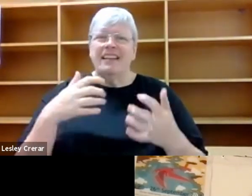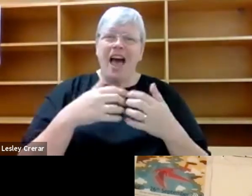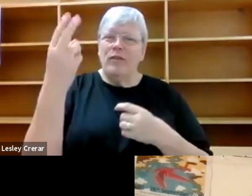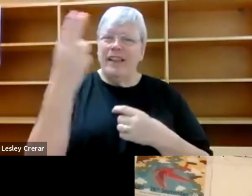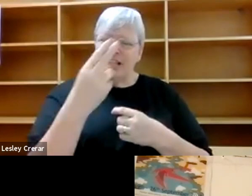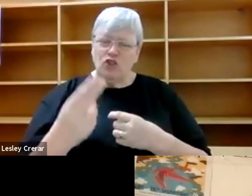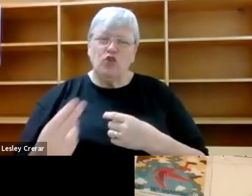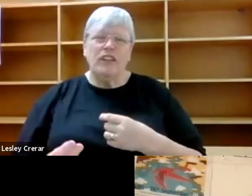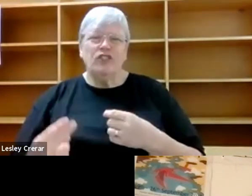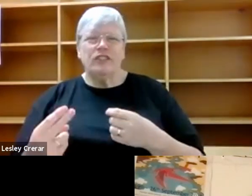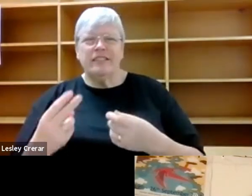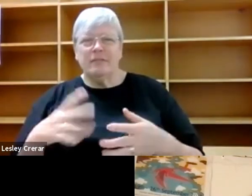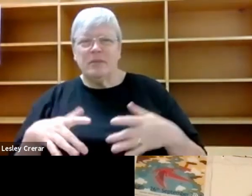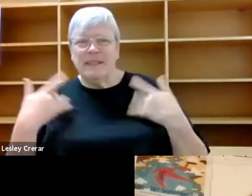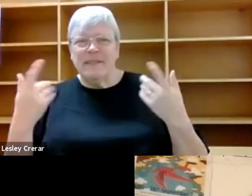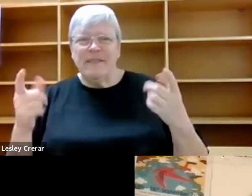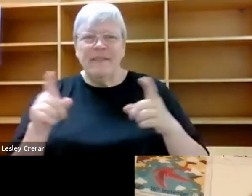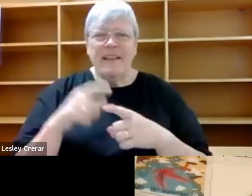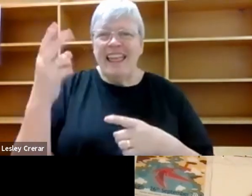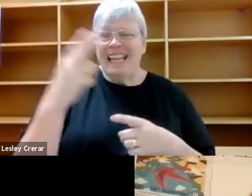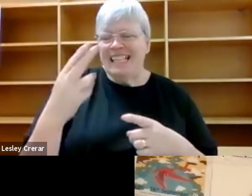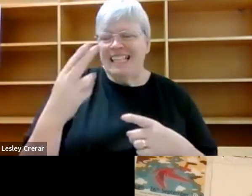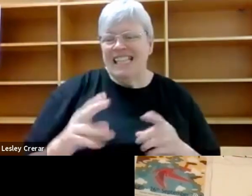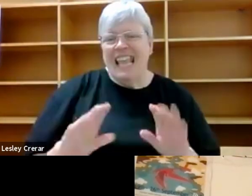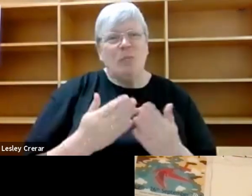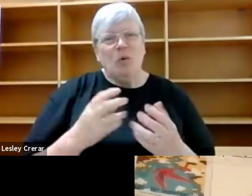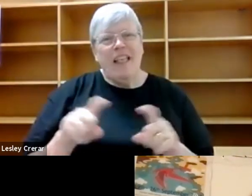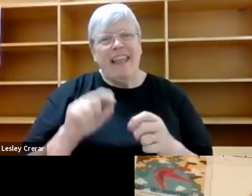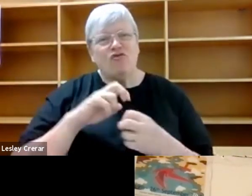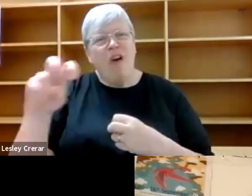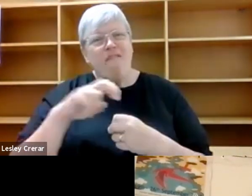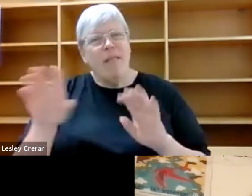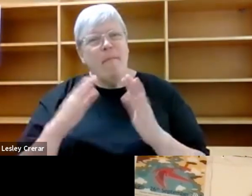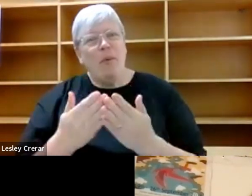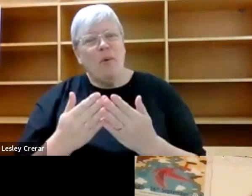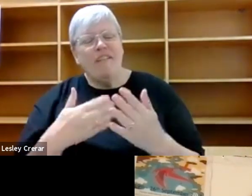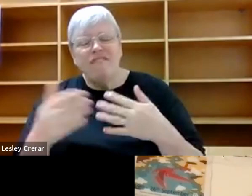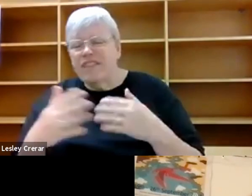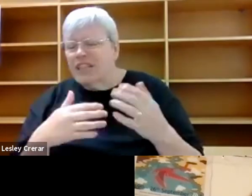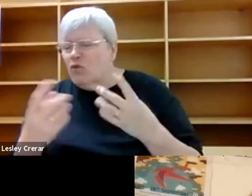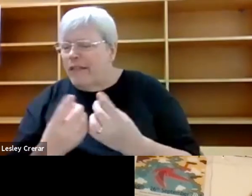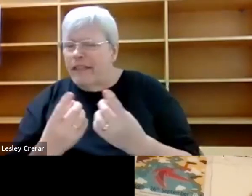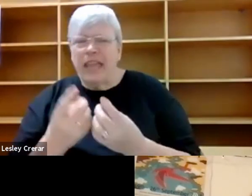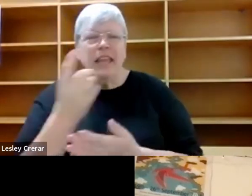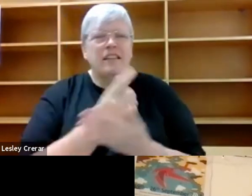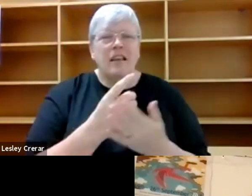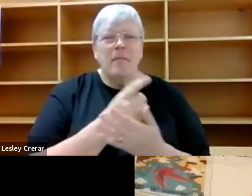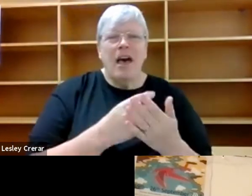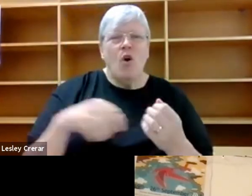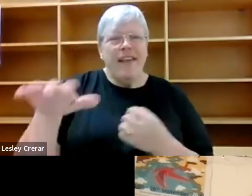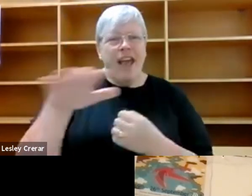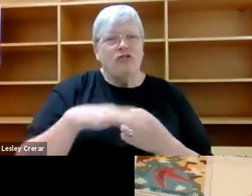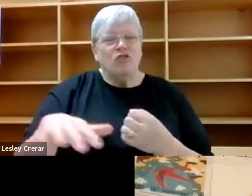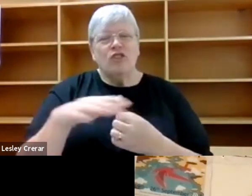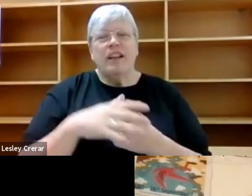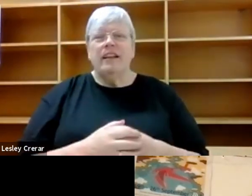plants as well. So I've made it feel like a sketchbook, like a travel sketchbook. And you're sort of figuring out things about the country. And